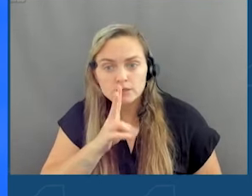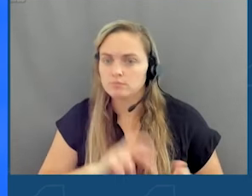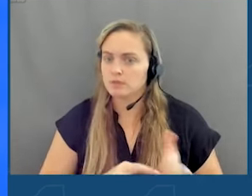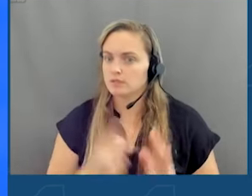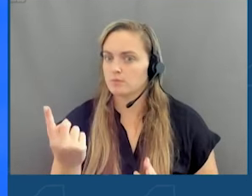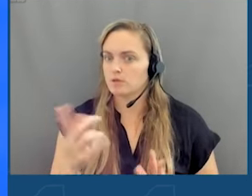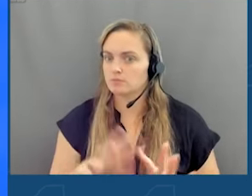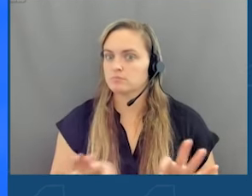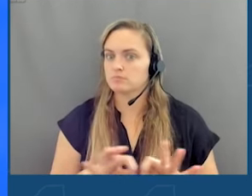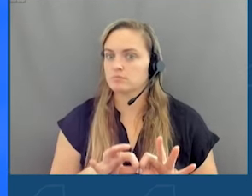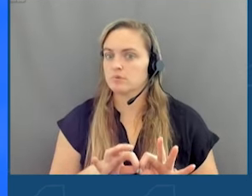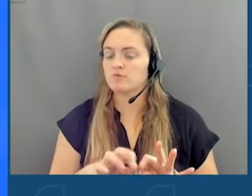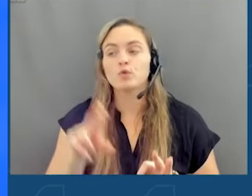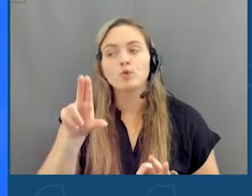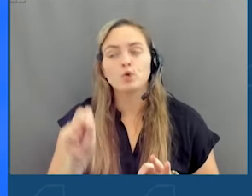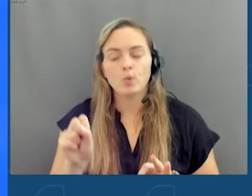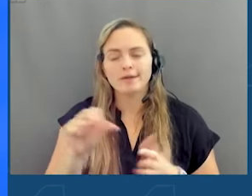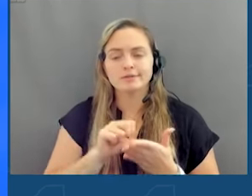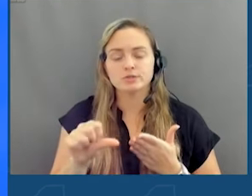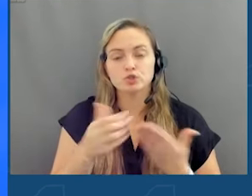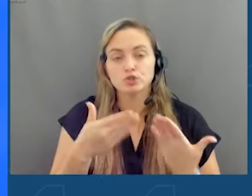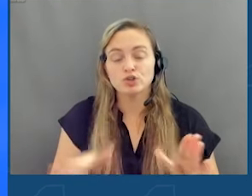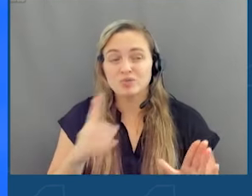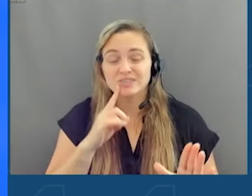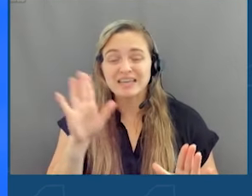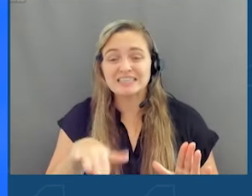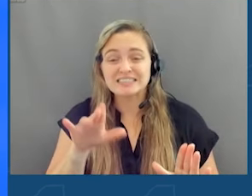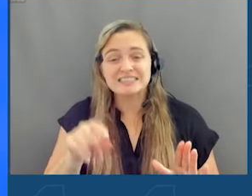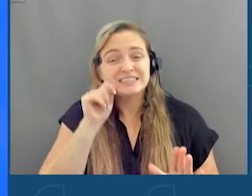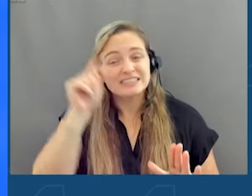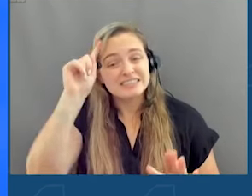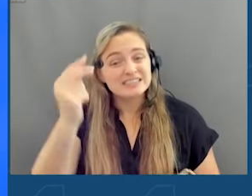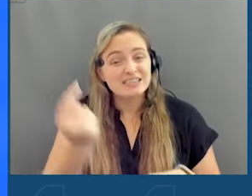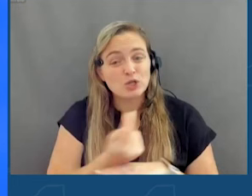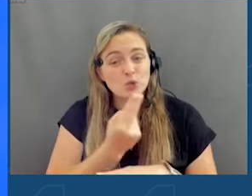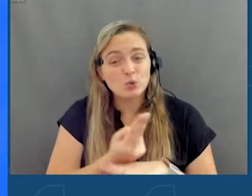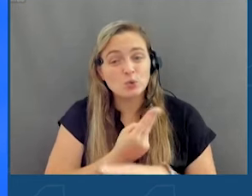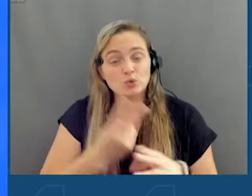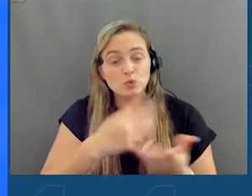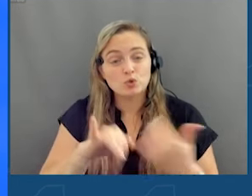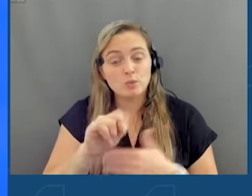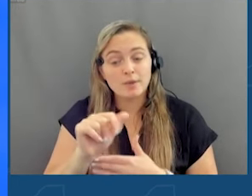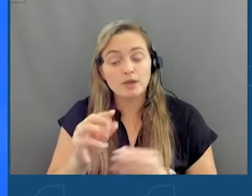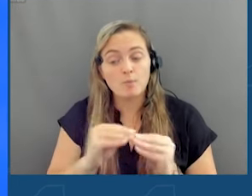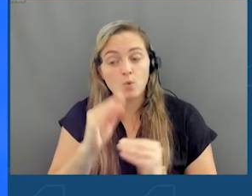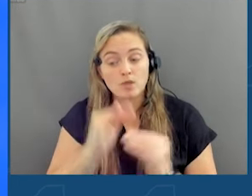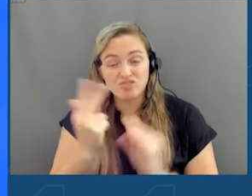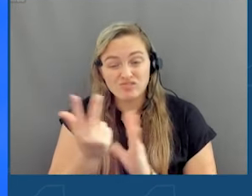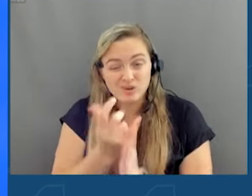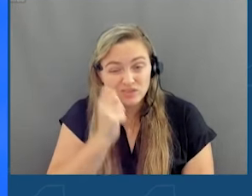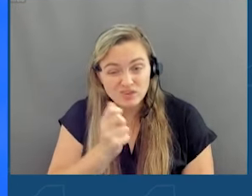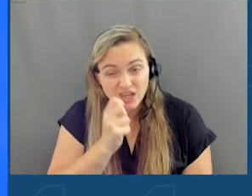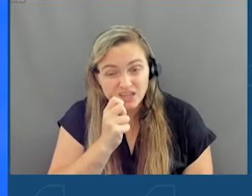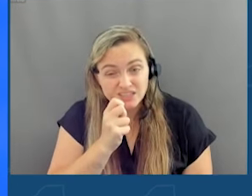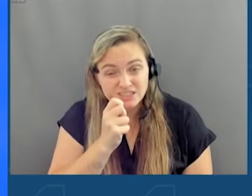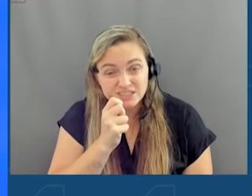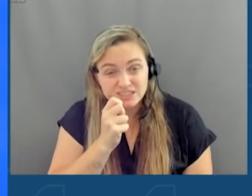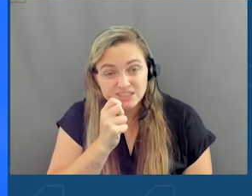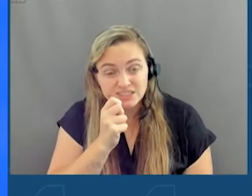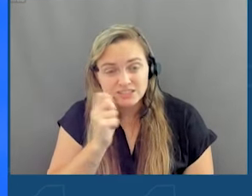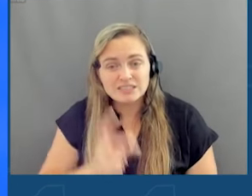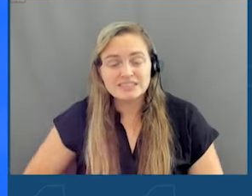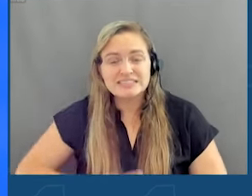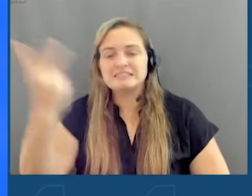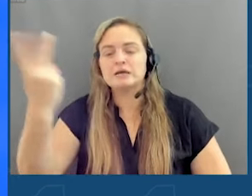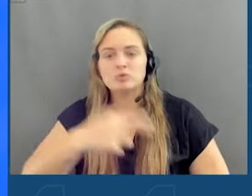So, for the United States Surgeon General to say that teens who use social media more than three hours a day face double the